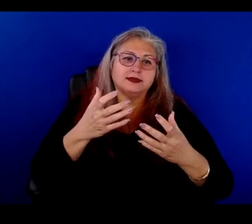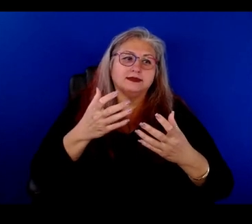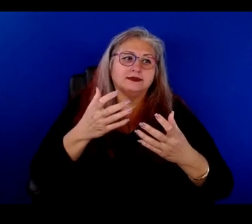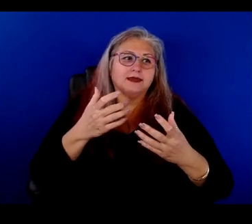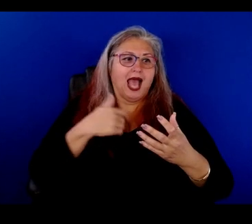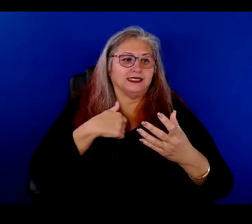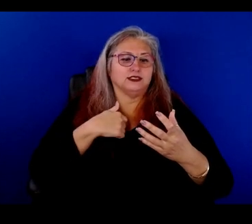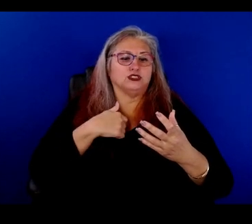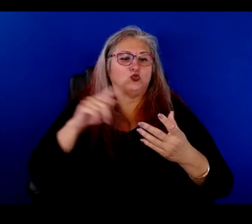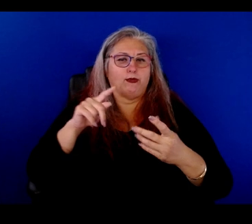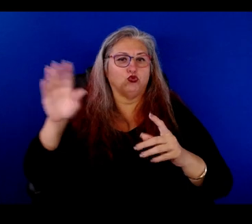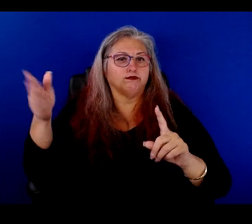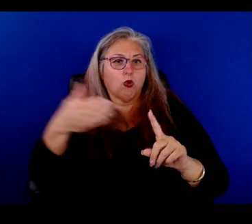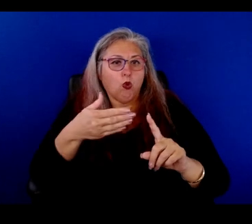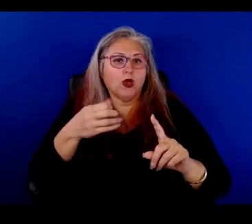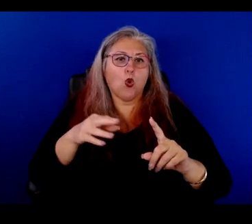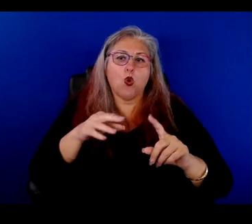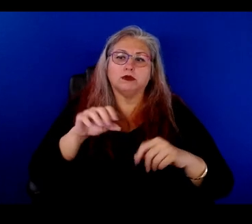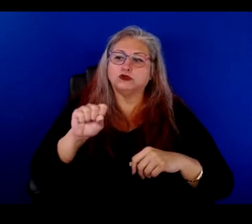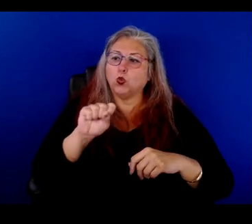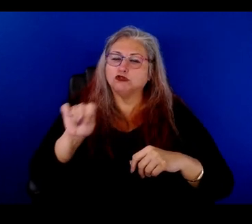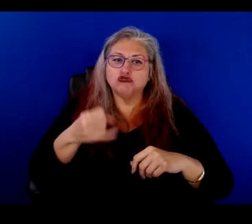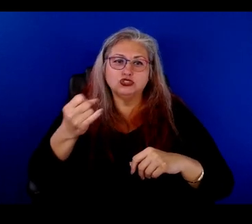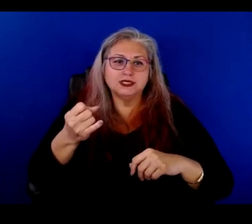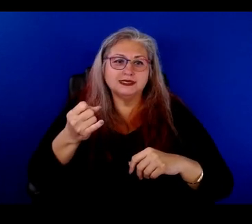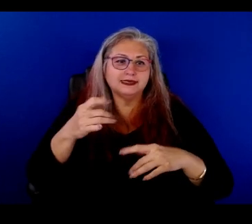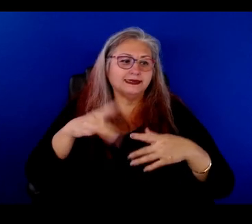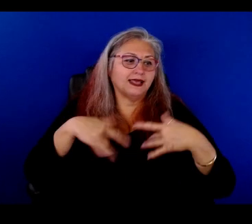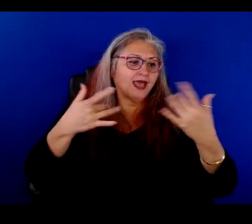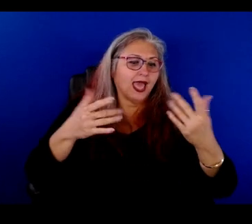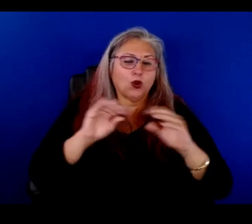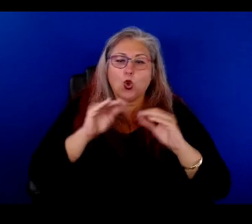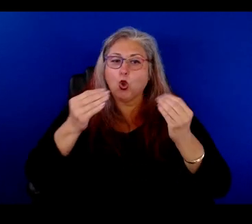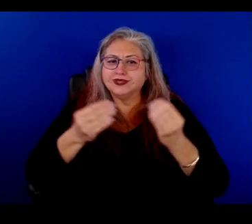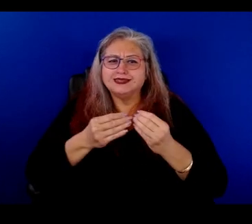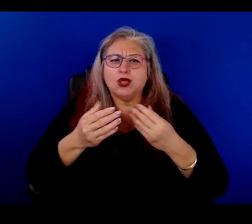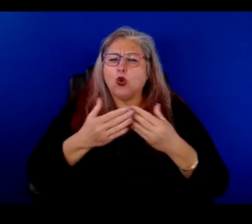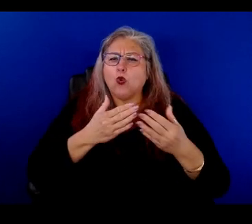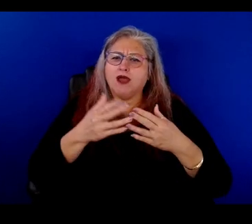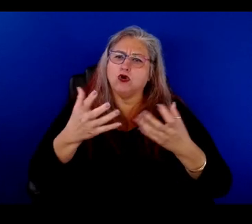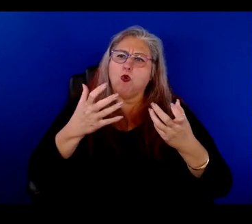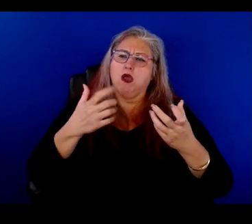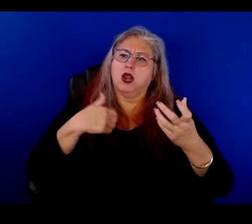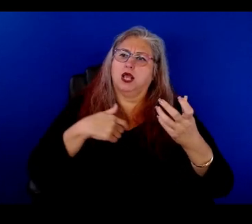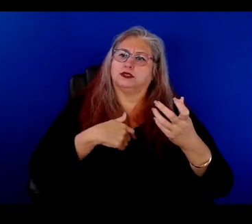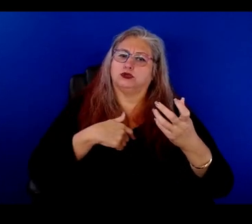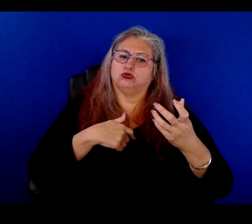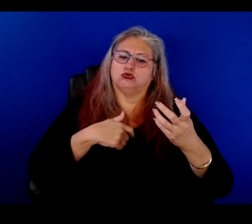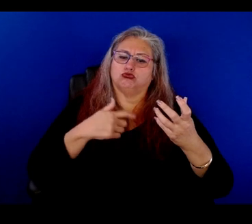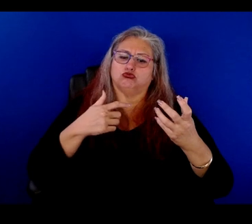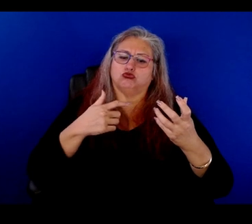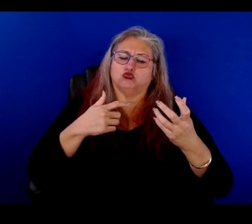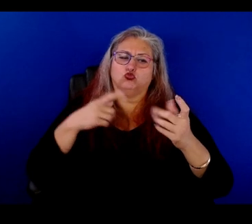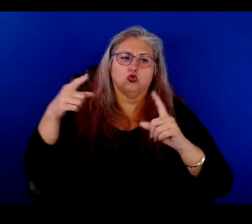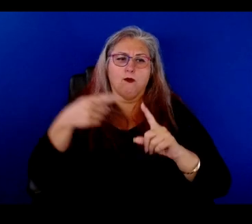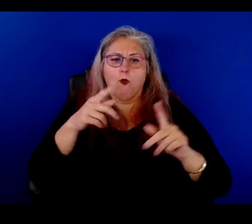us to point people to, or a social justice, uh, event or organization or anything that you want us to, uh, to